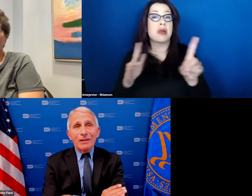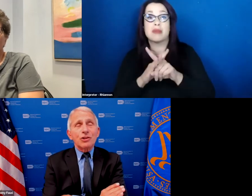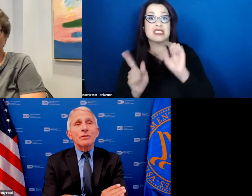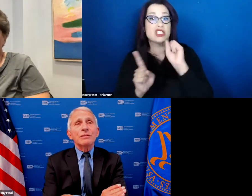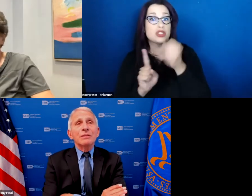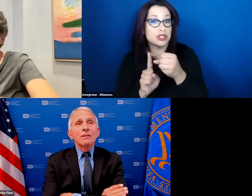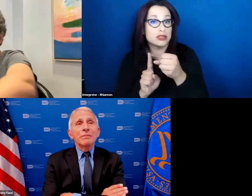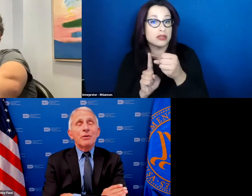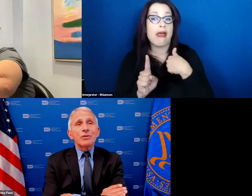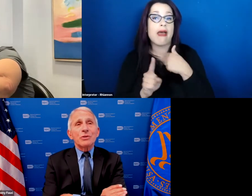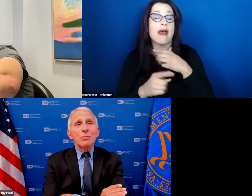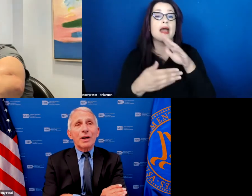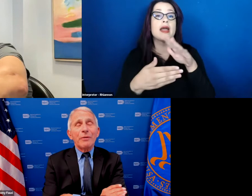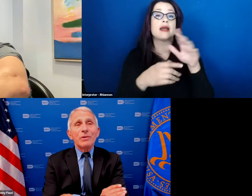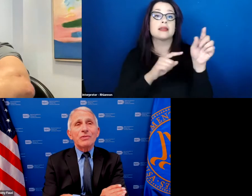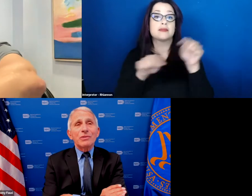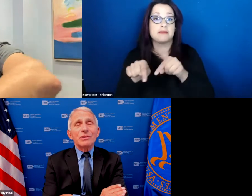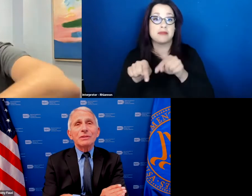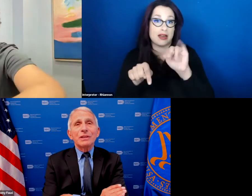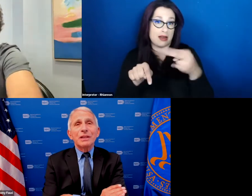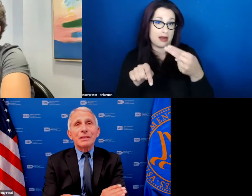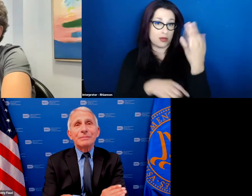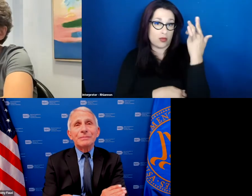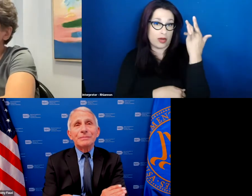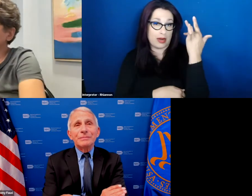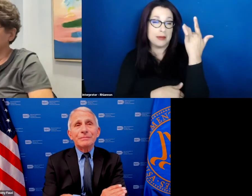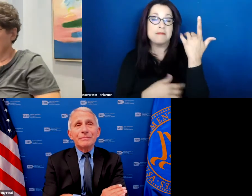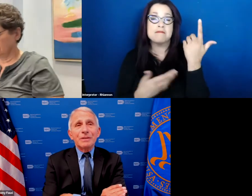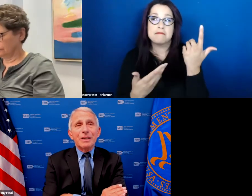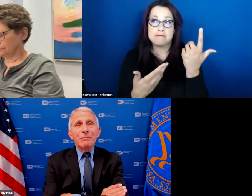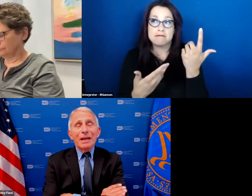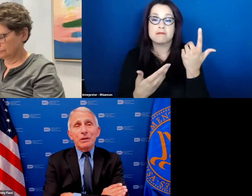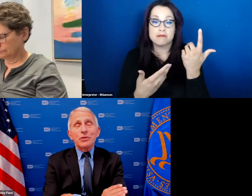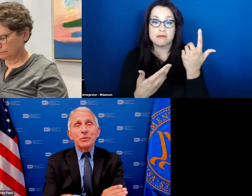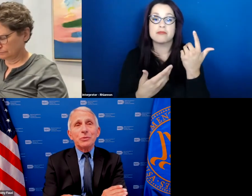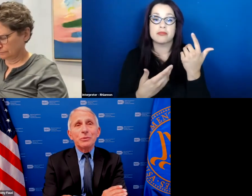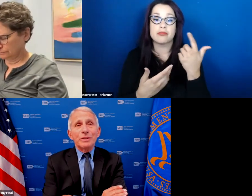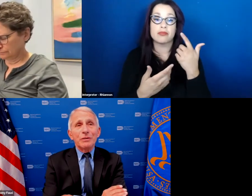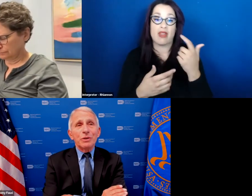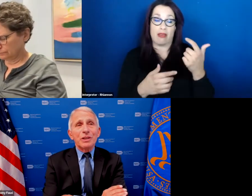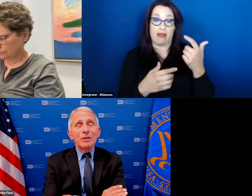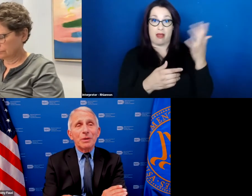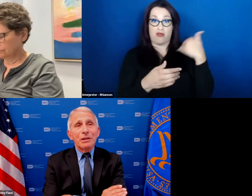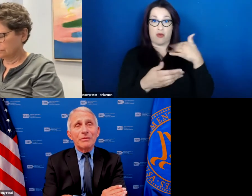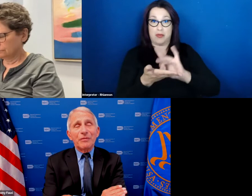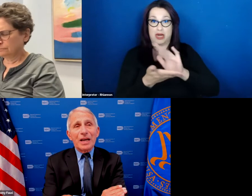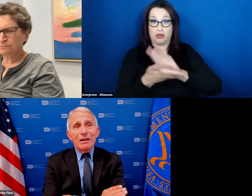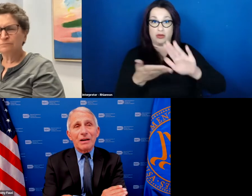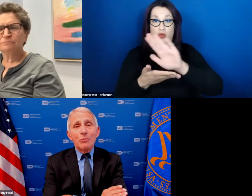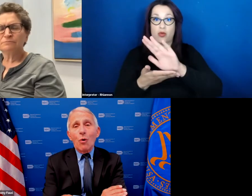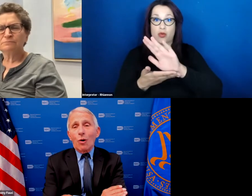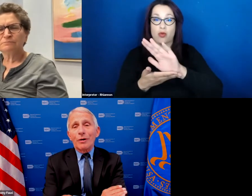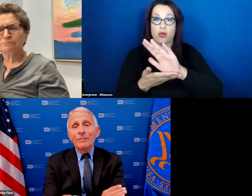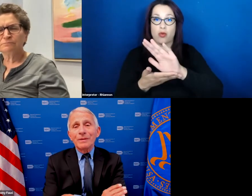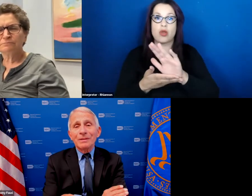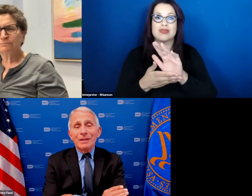nih because when i was um in medical school it was in the middle of the vietnam